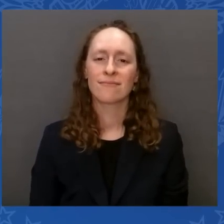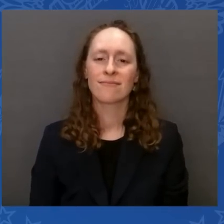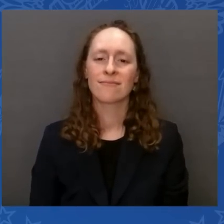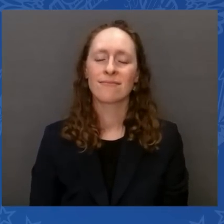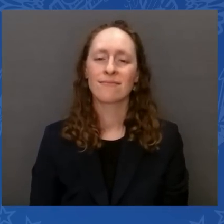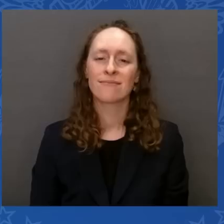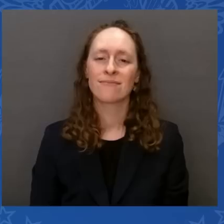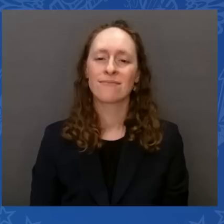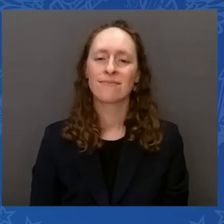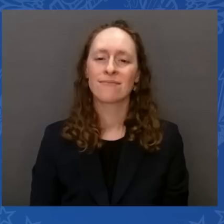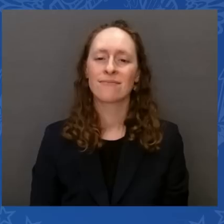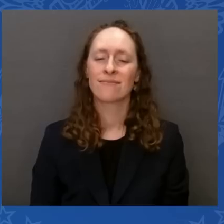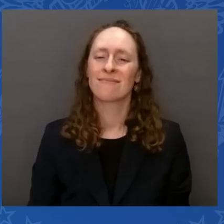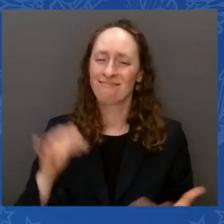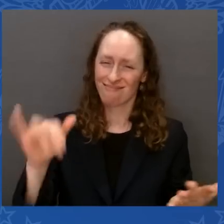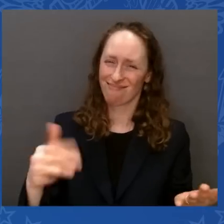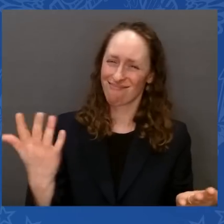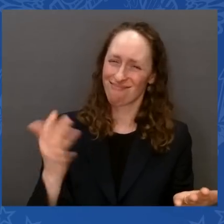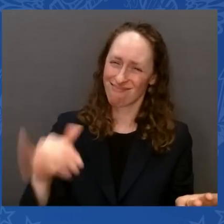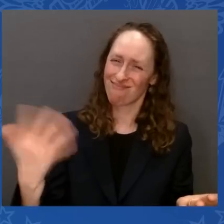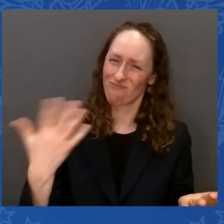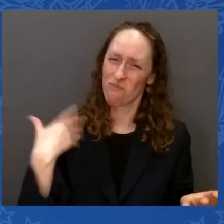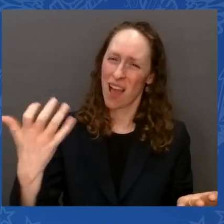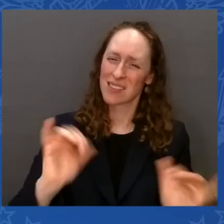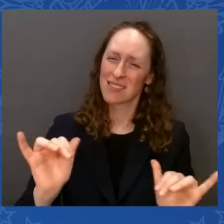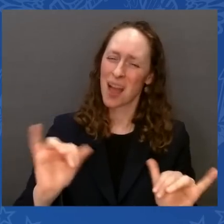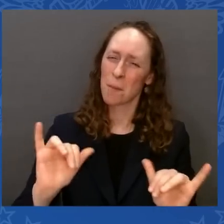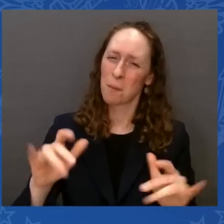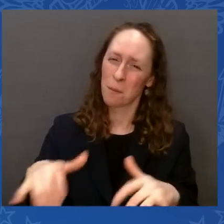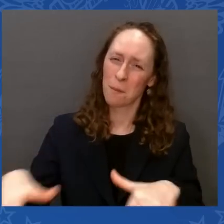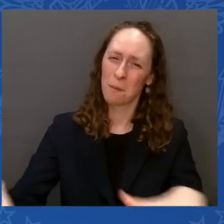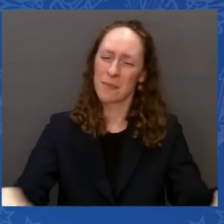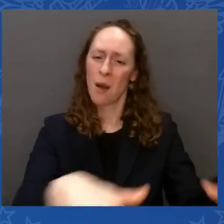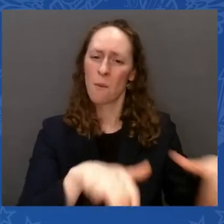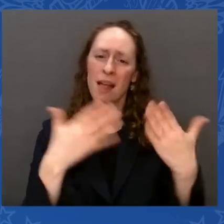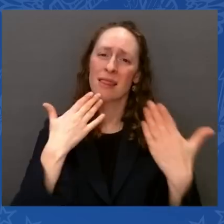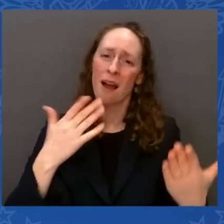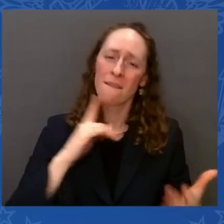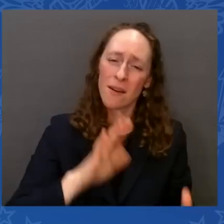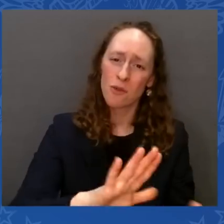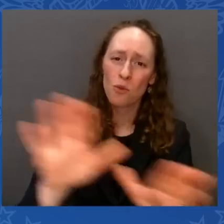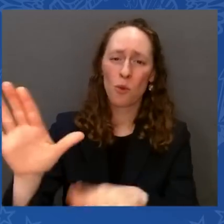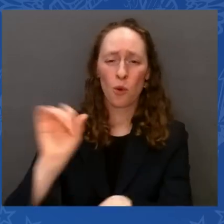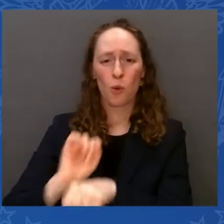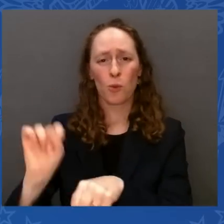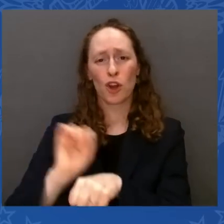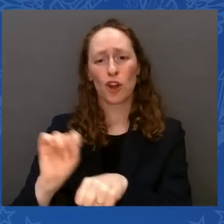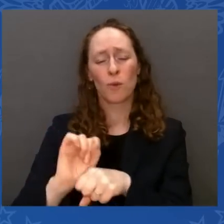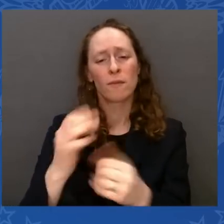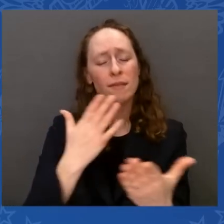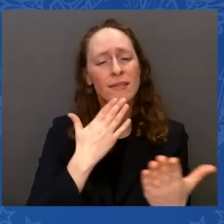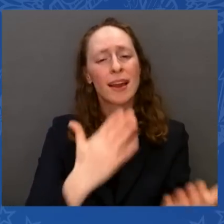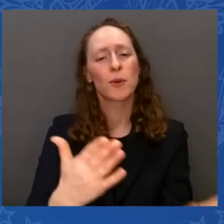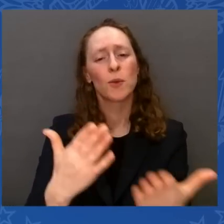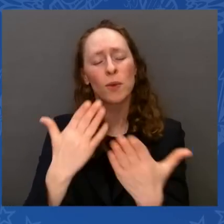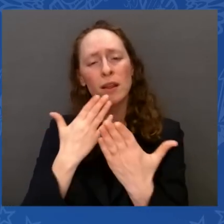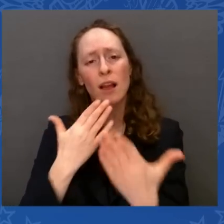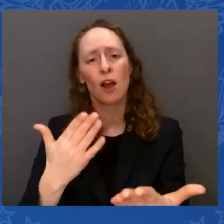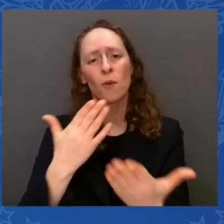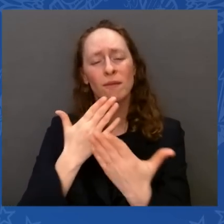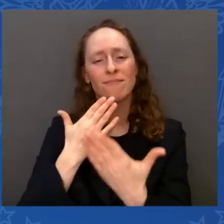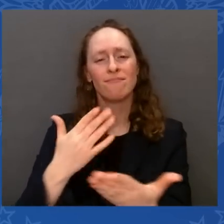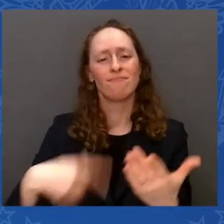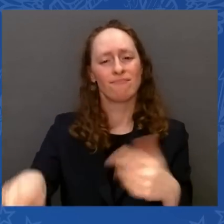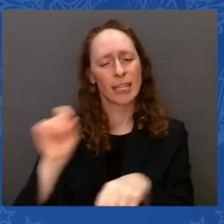And I really mean this from the bottom of my heart. Thank you for sticking together. That is our answer. Ladies and